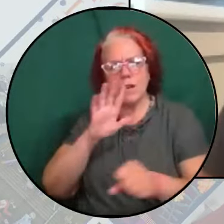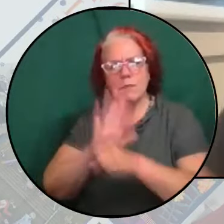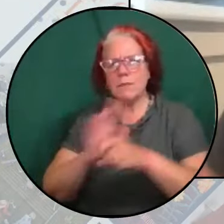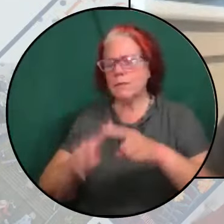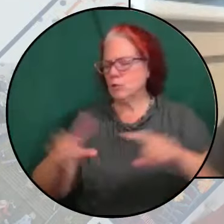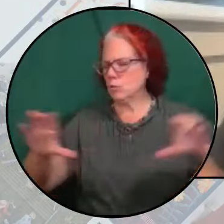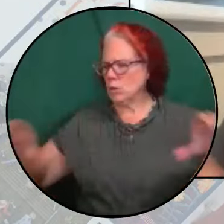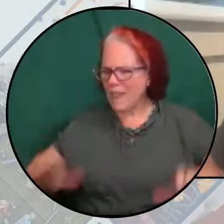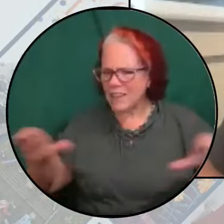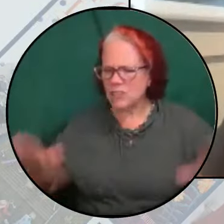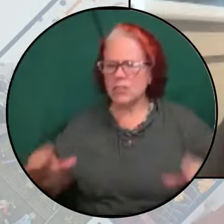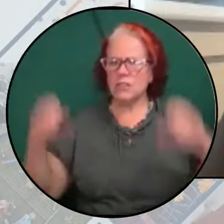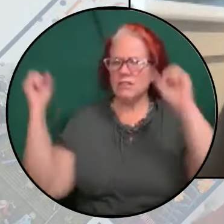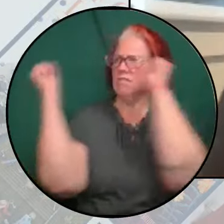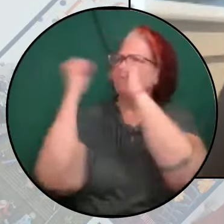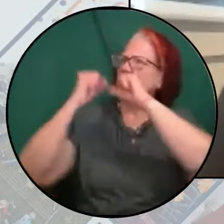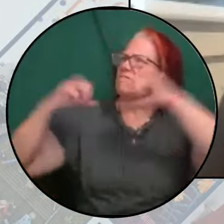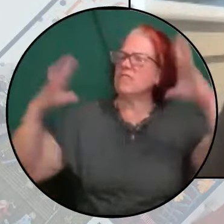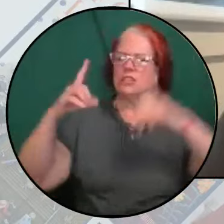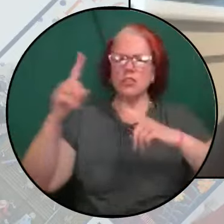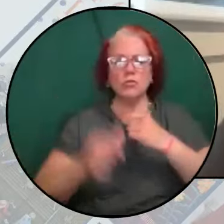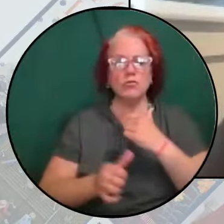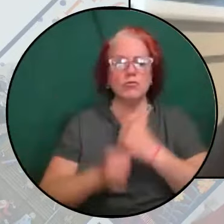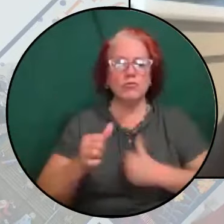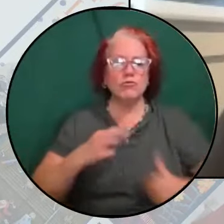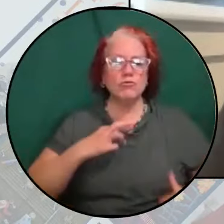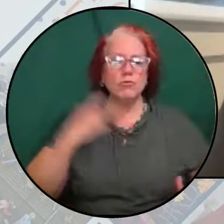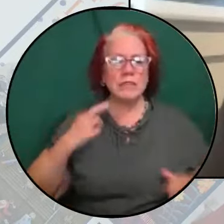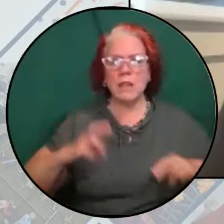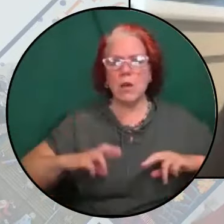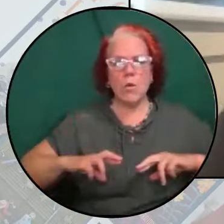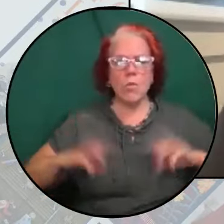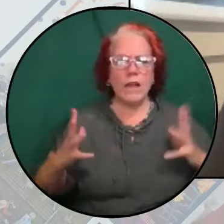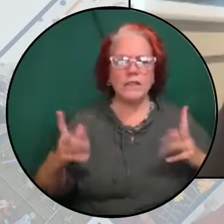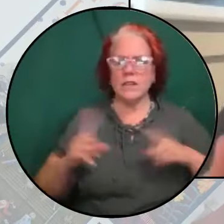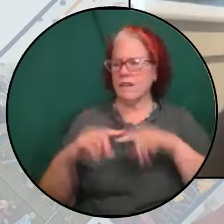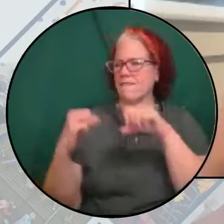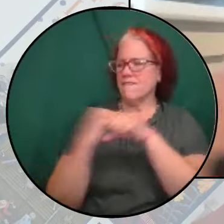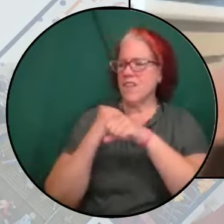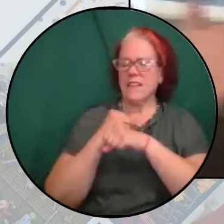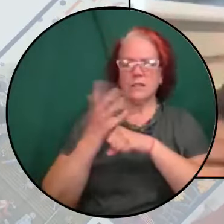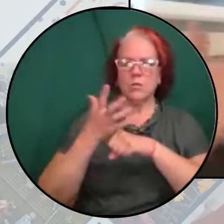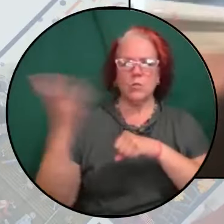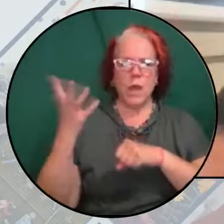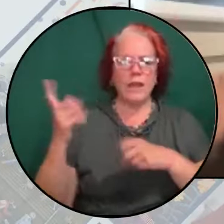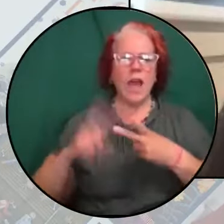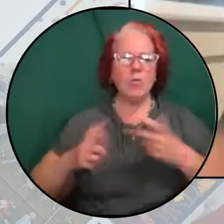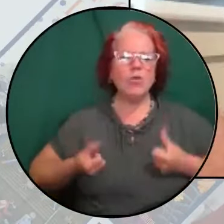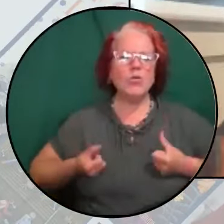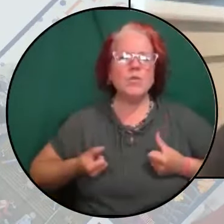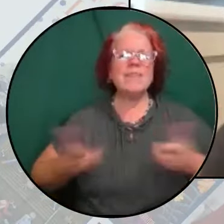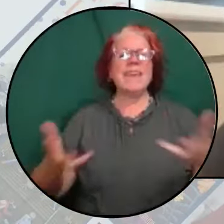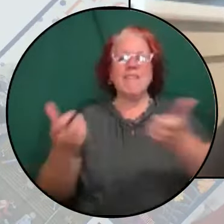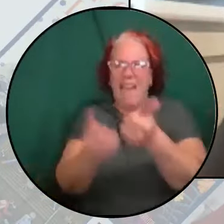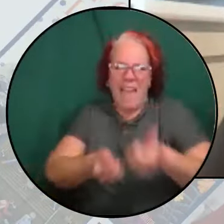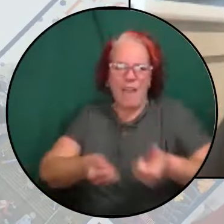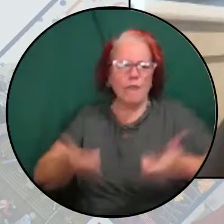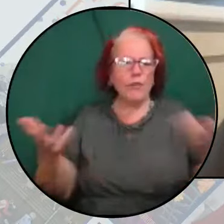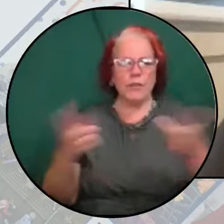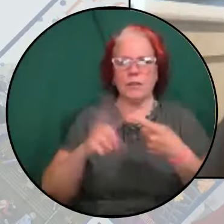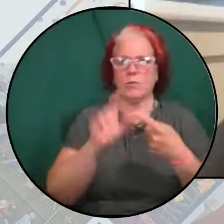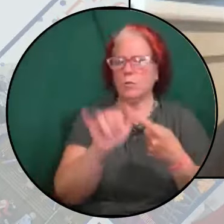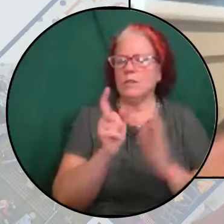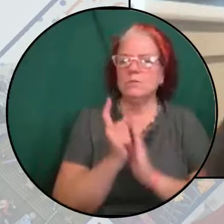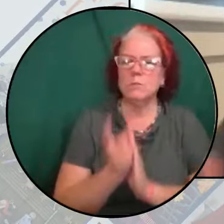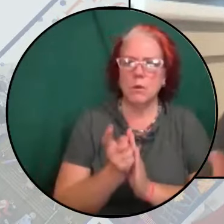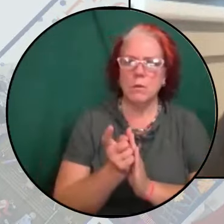What risks are you willing to take? What fights are you willing to fight? How will you give everything? How will we give everything we have to this moment?